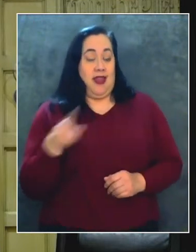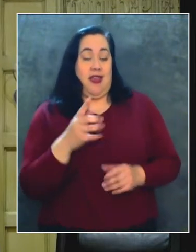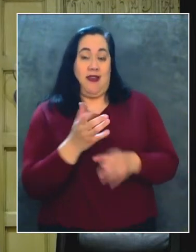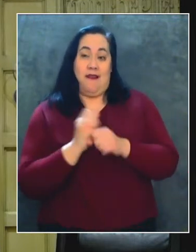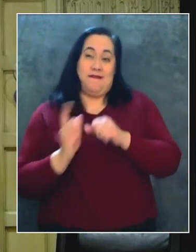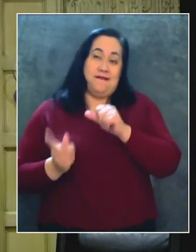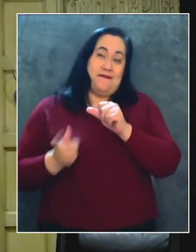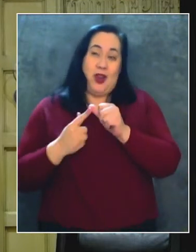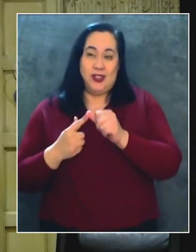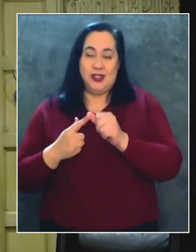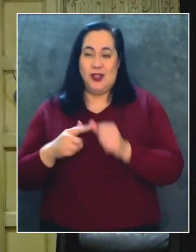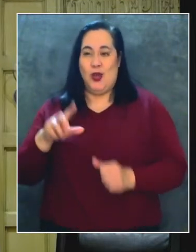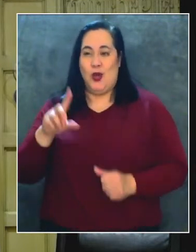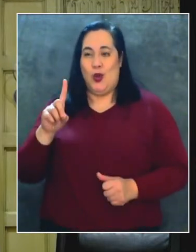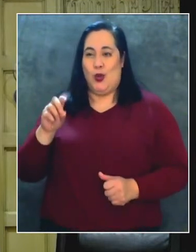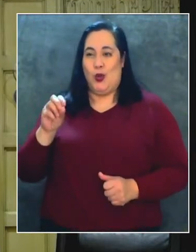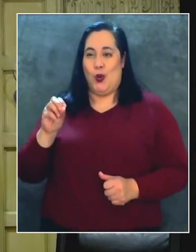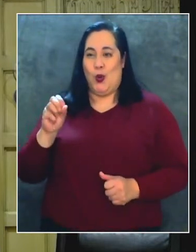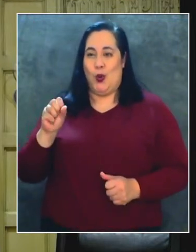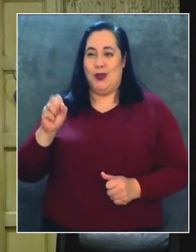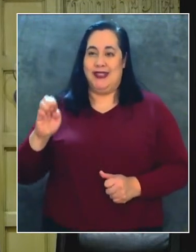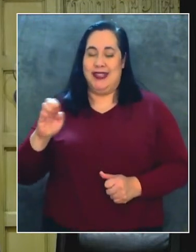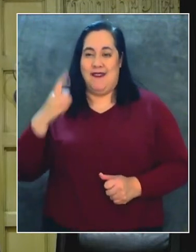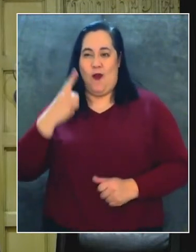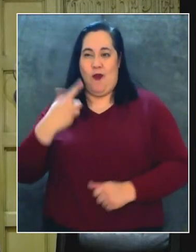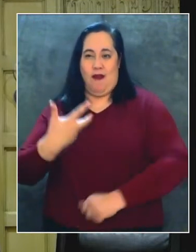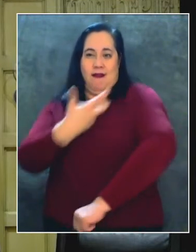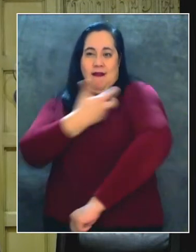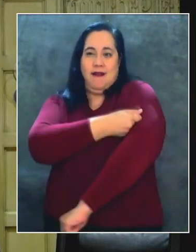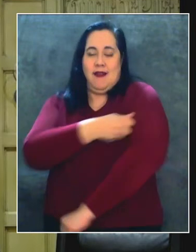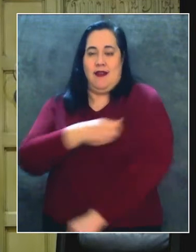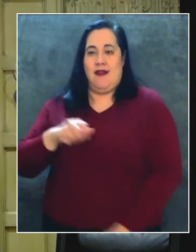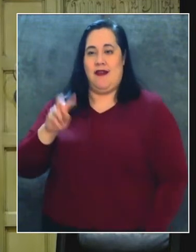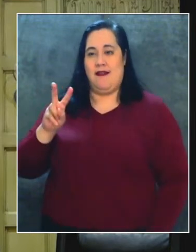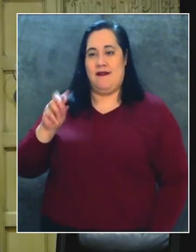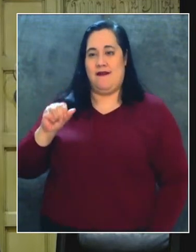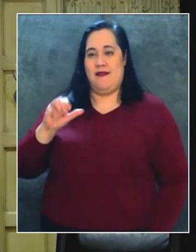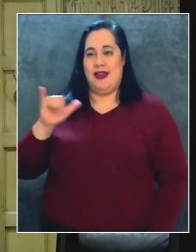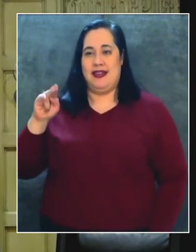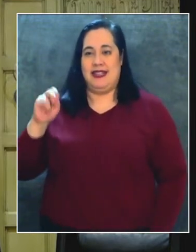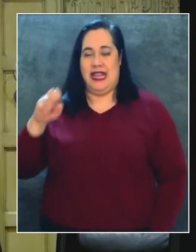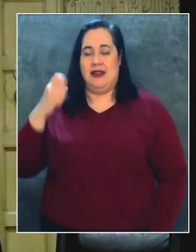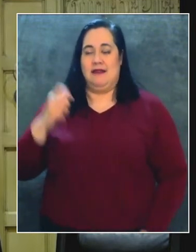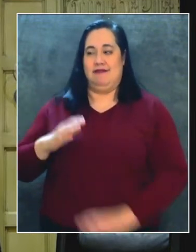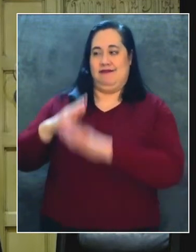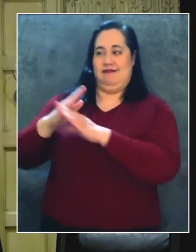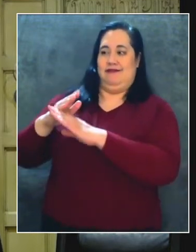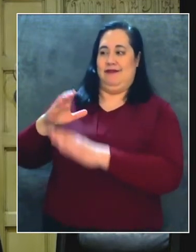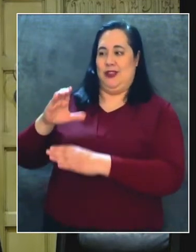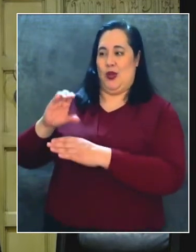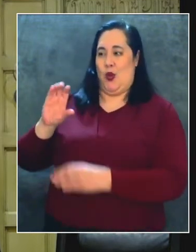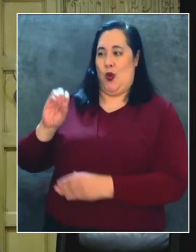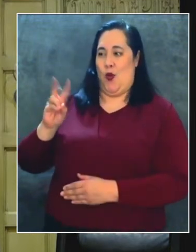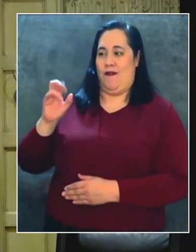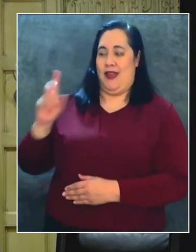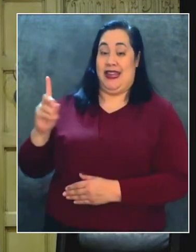dose of the vaccine against COVID-19. And today I visited a place where we